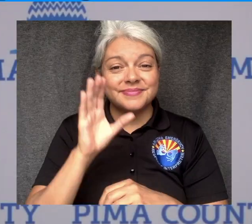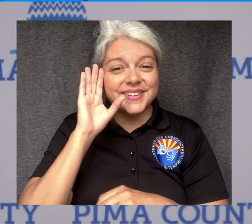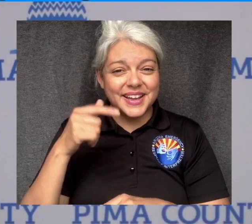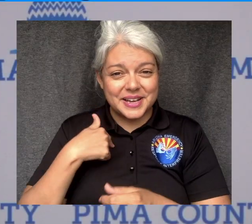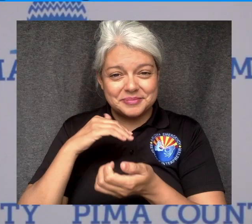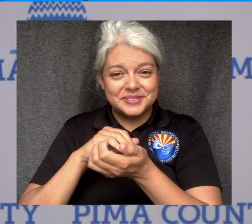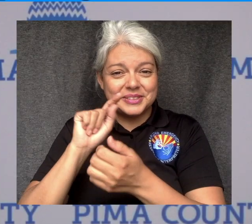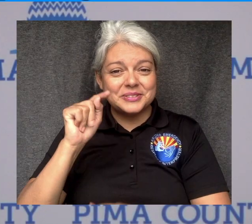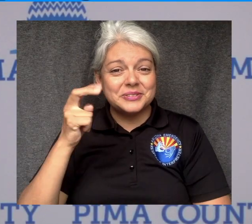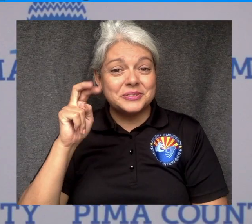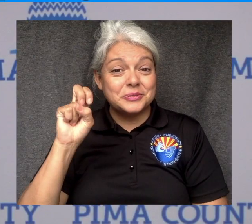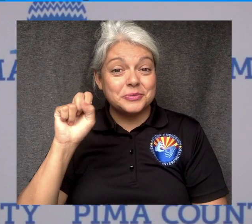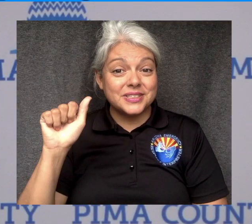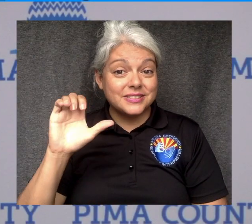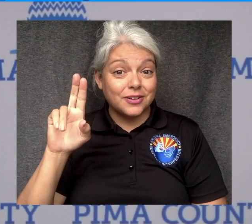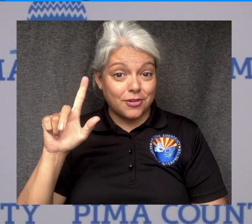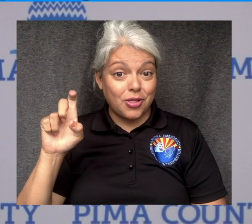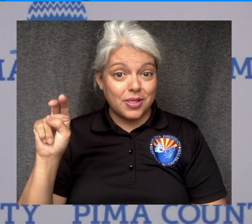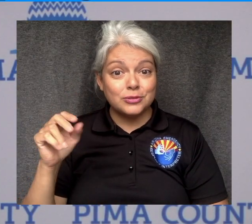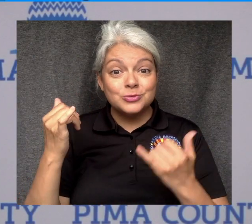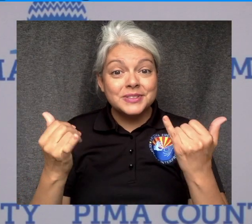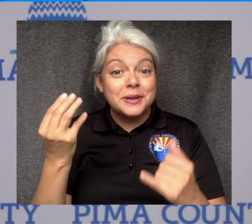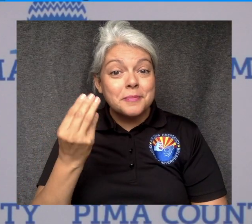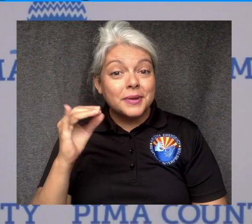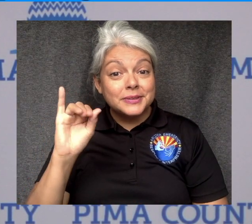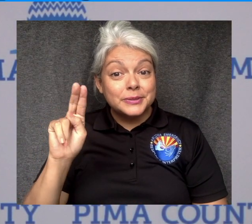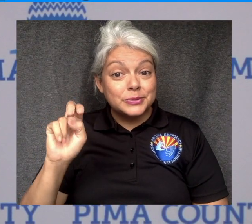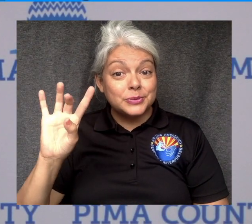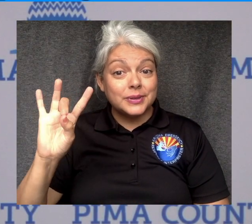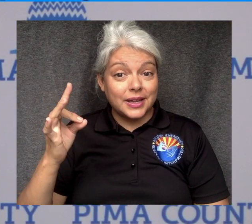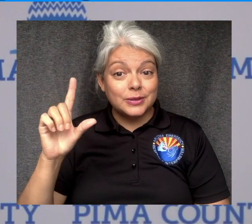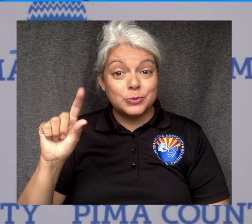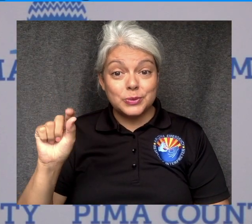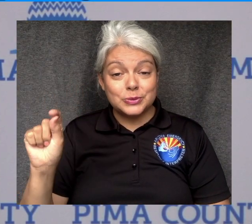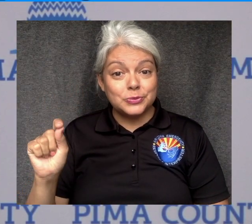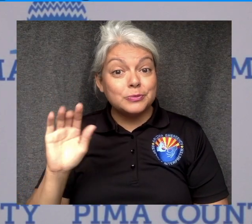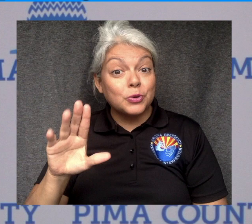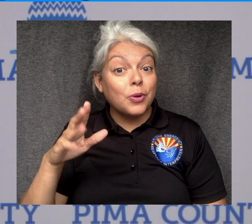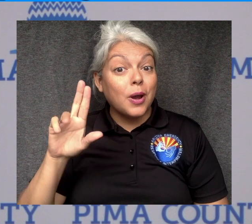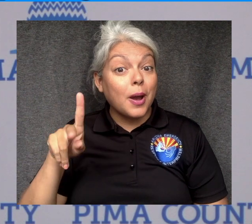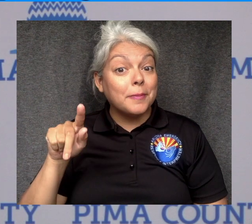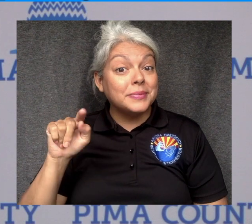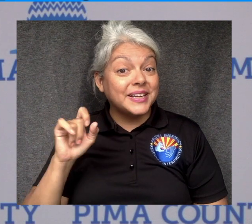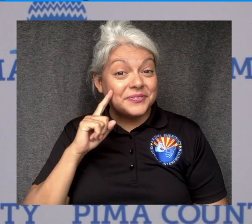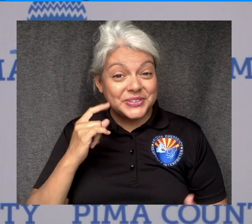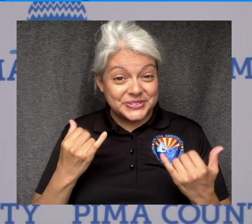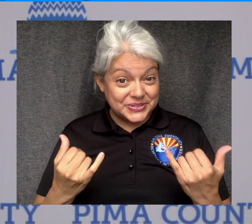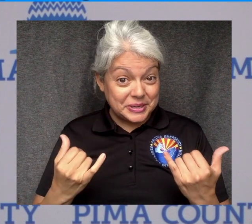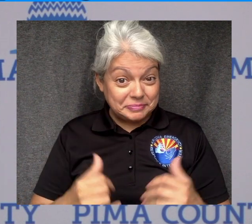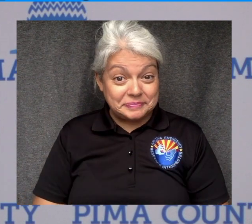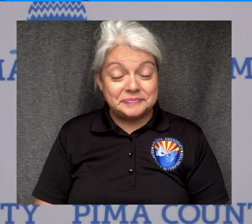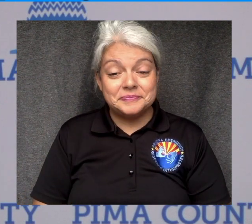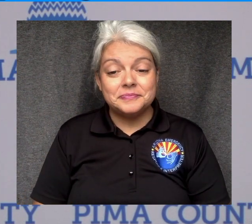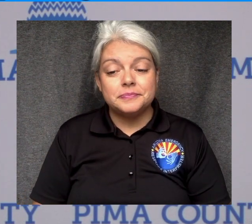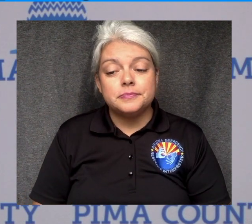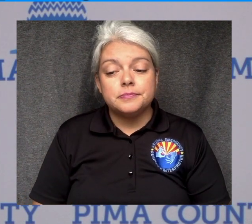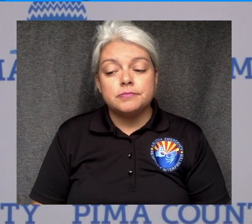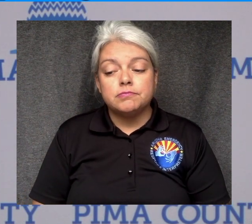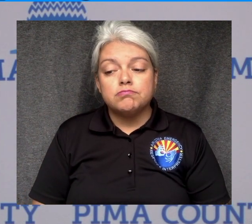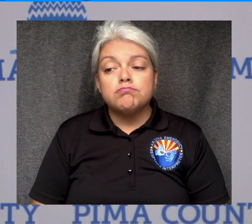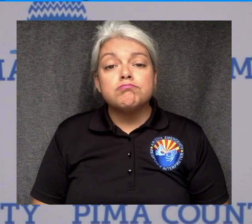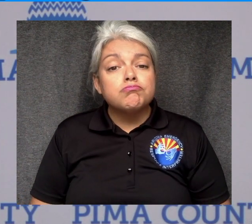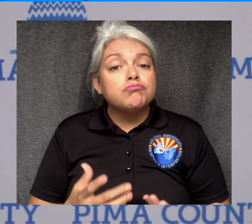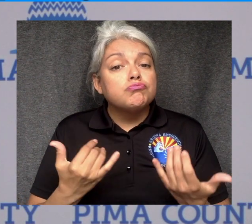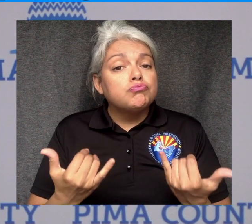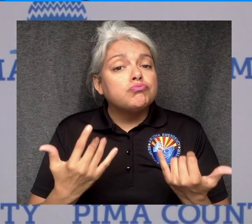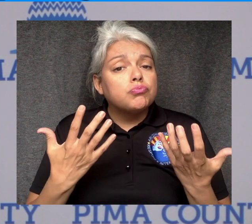Hi, this is Dr. Cullen. It's Monday, June 8, 2020, and this is your Pima County Public Health Update. We